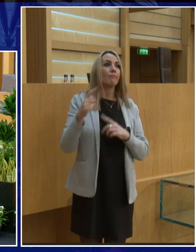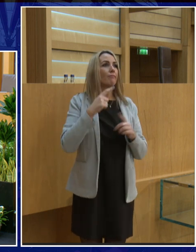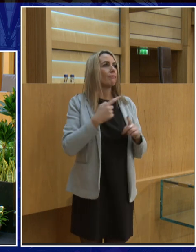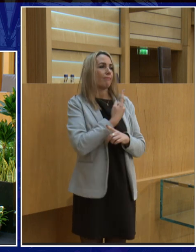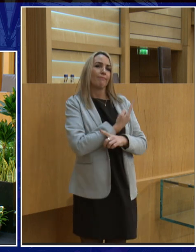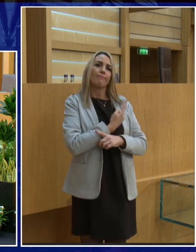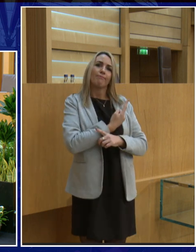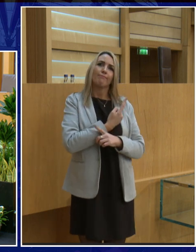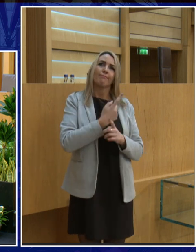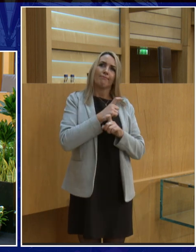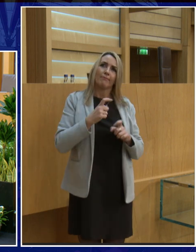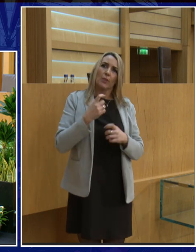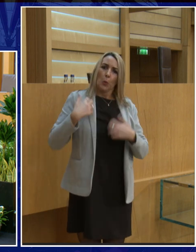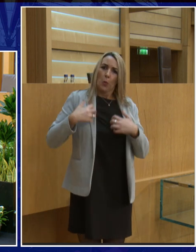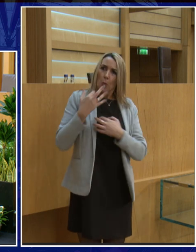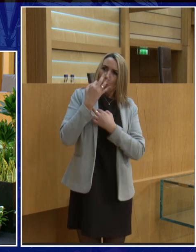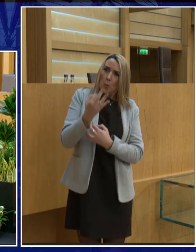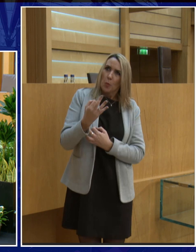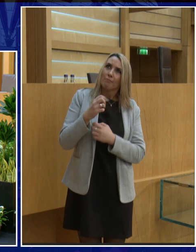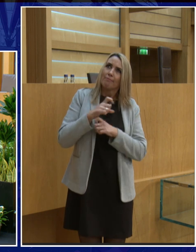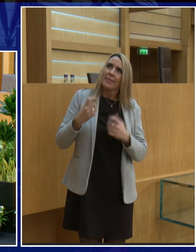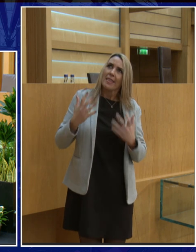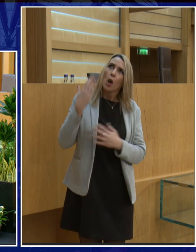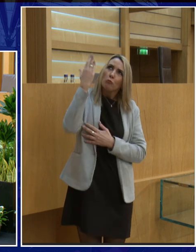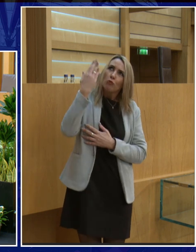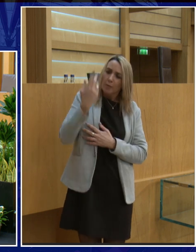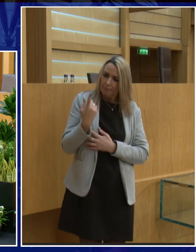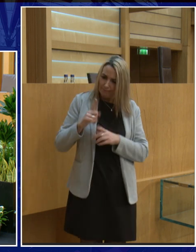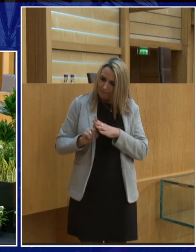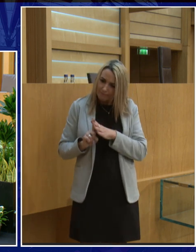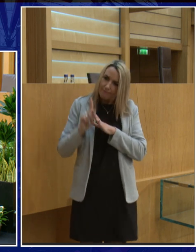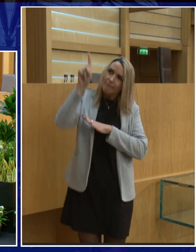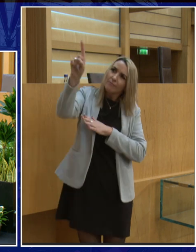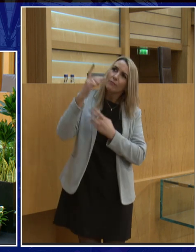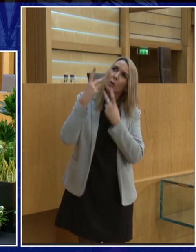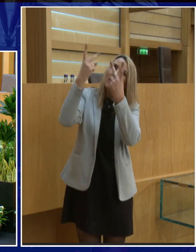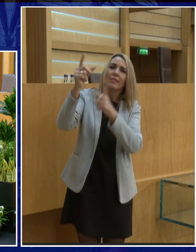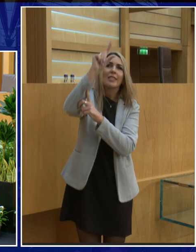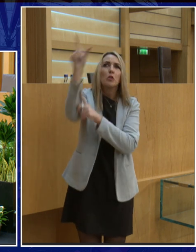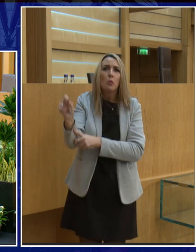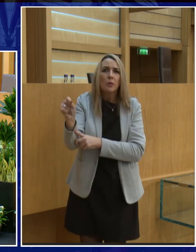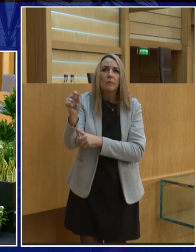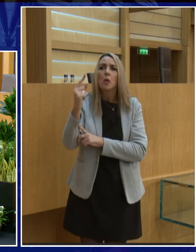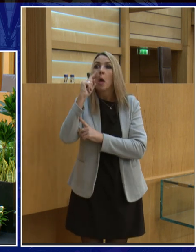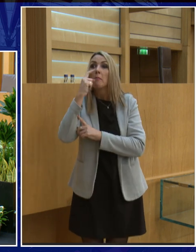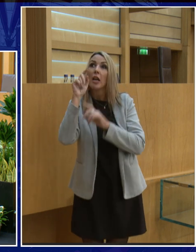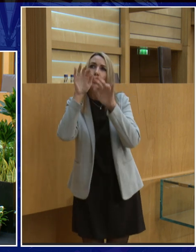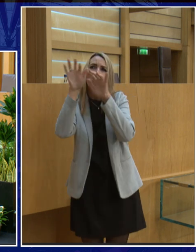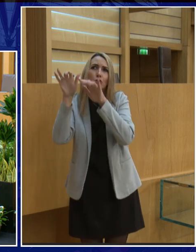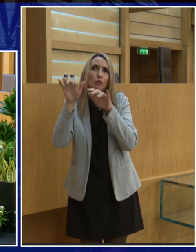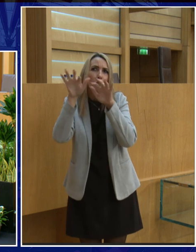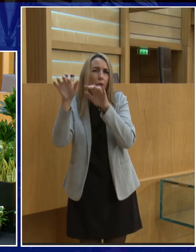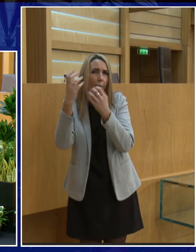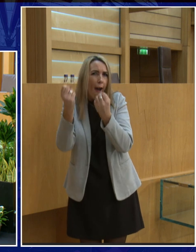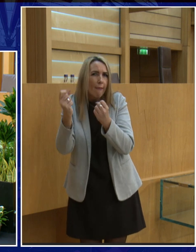Adrian Pocock would still be thrilled to hitch a ride on a NASA mission to space to see if there's any of those small,